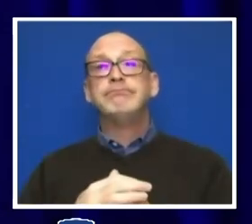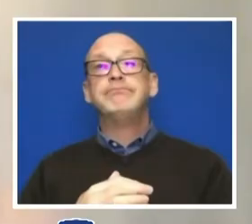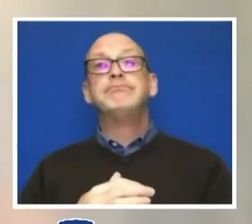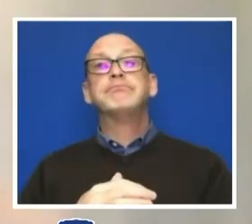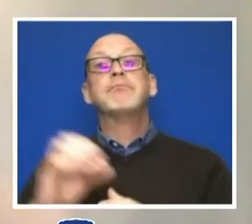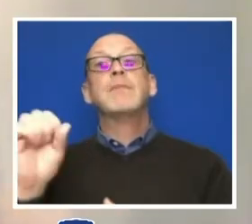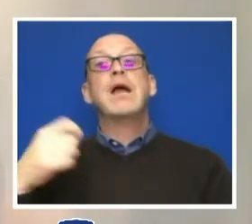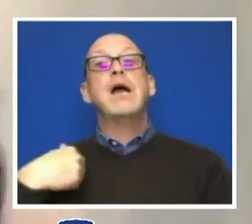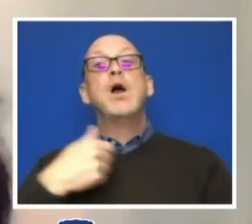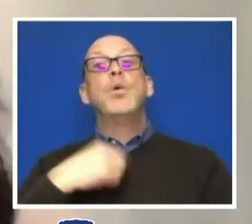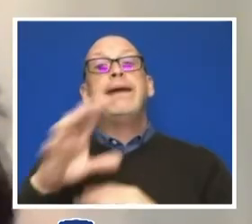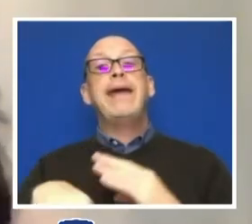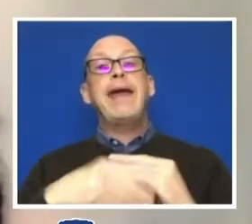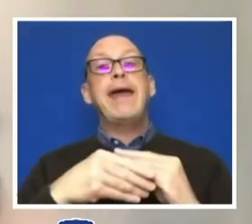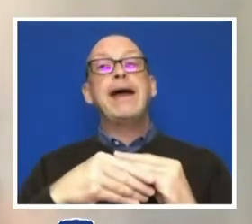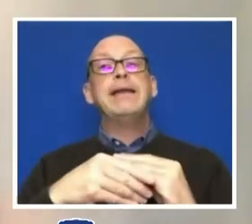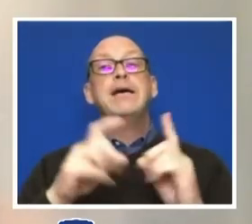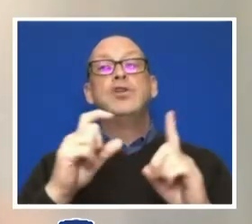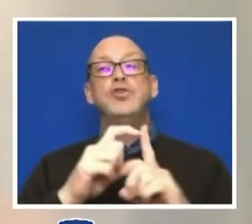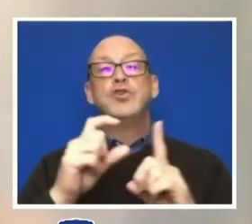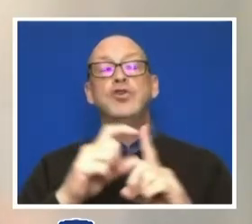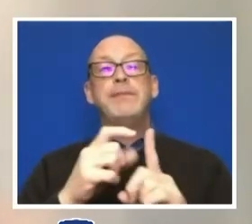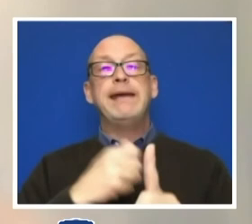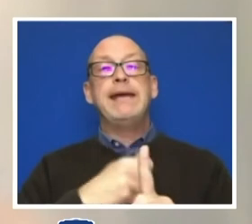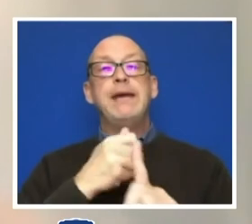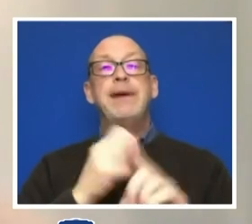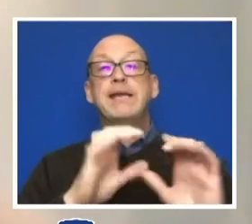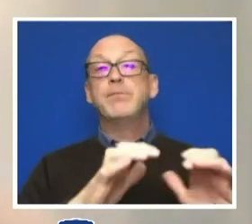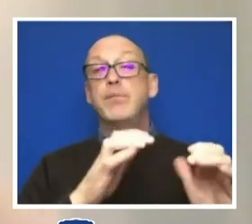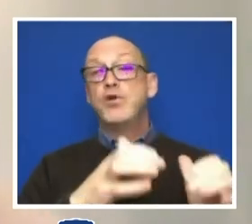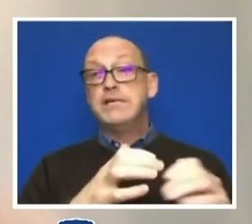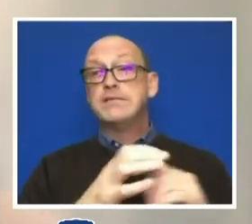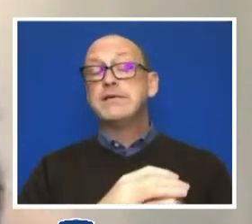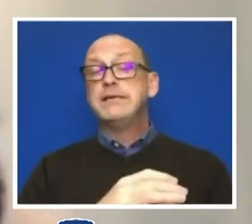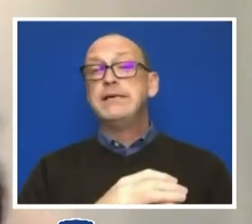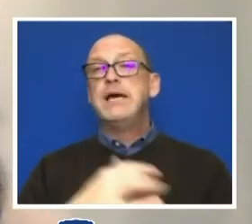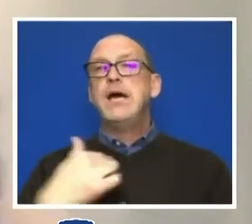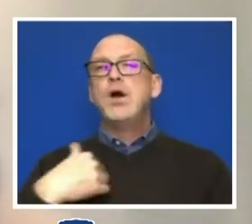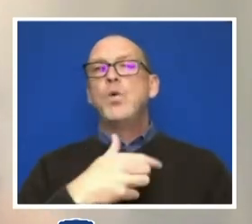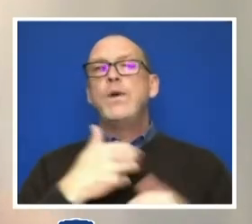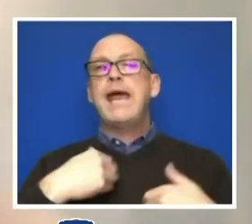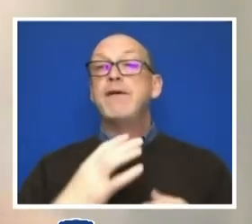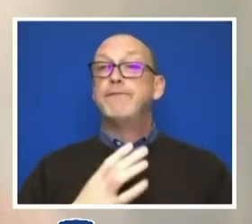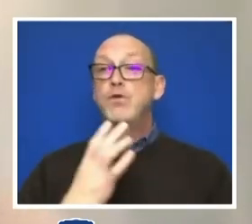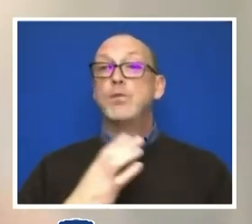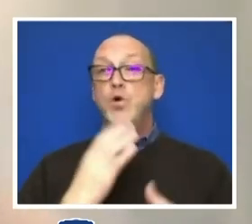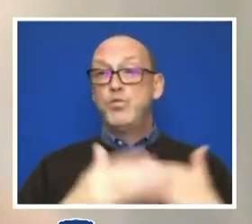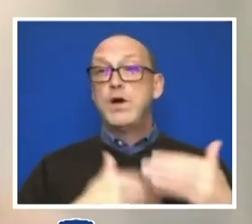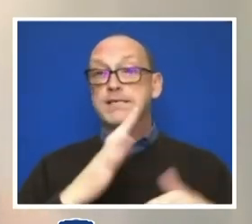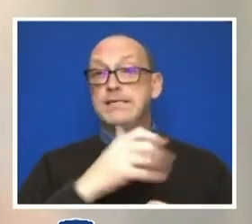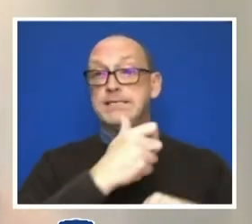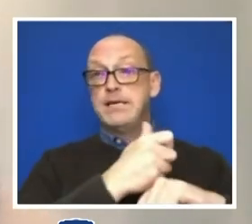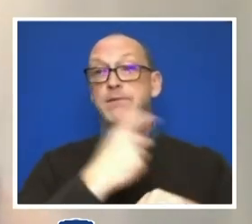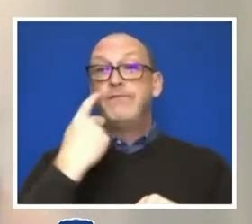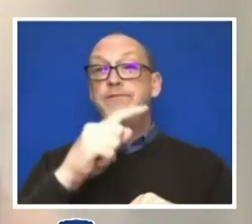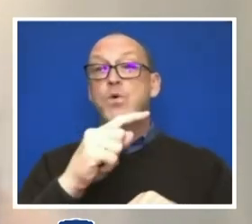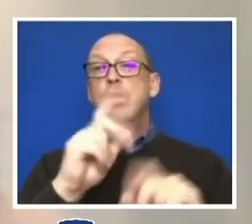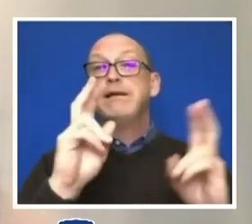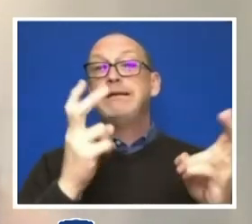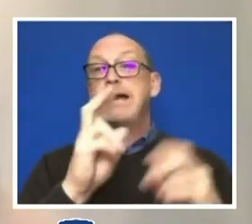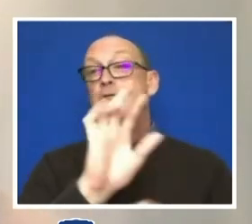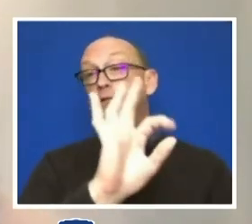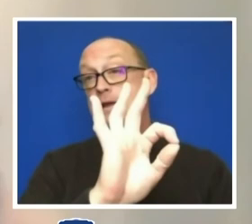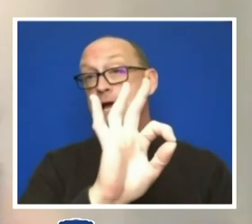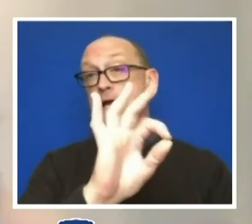we did add the term impacted parties. We have very formal processes in place for Title IX cases,